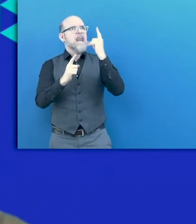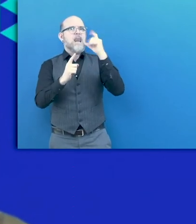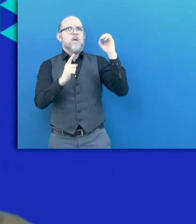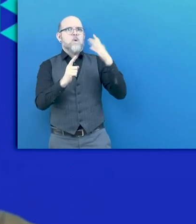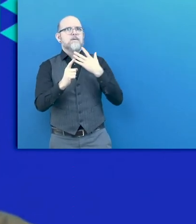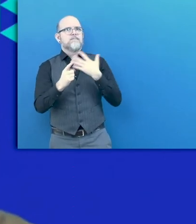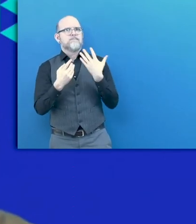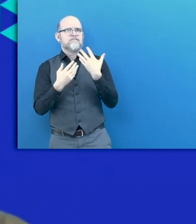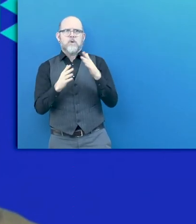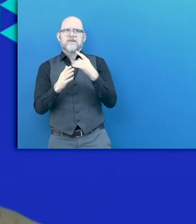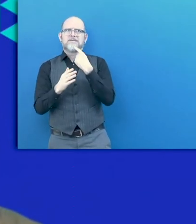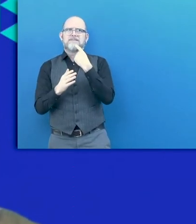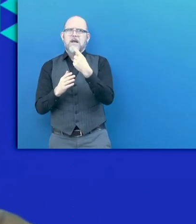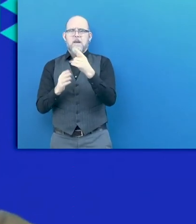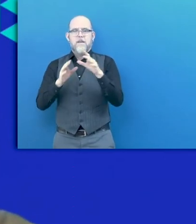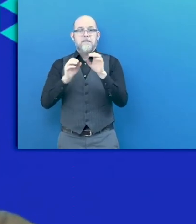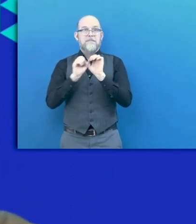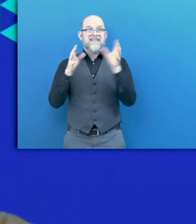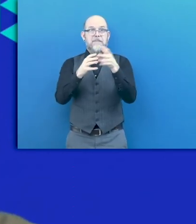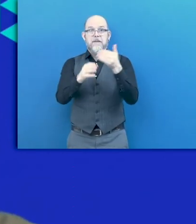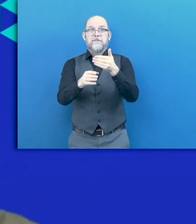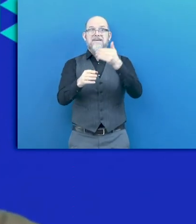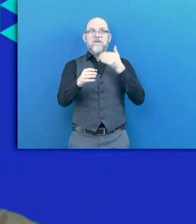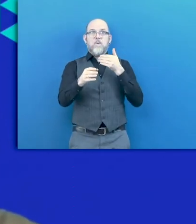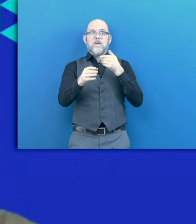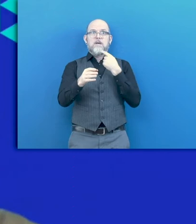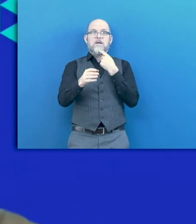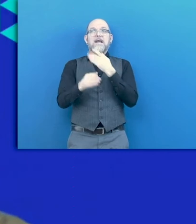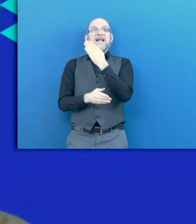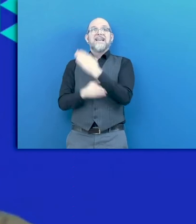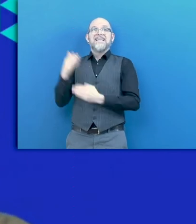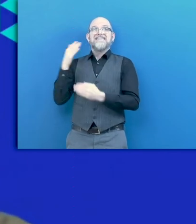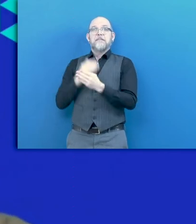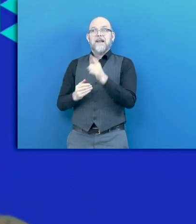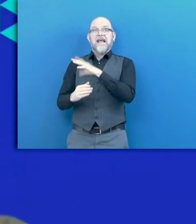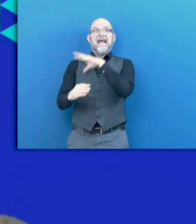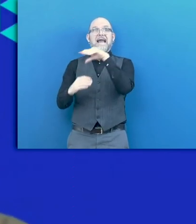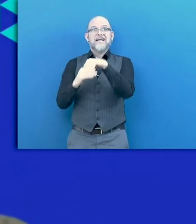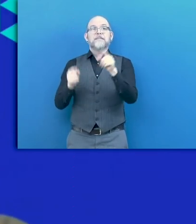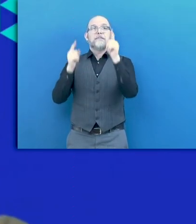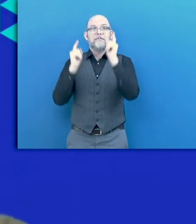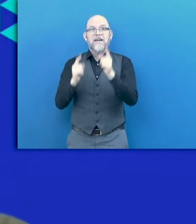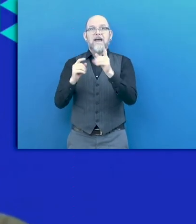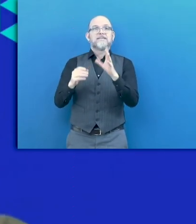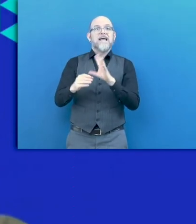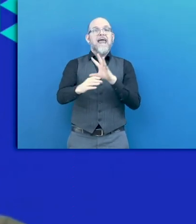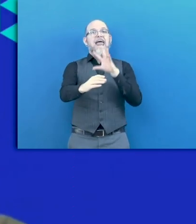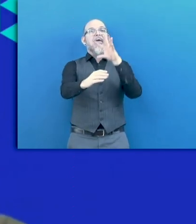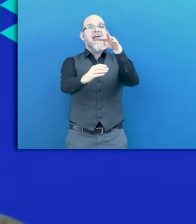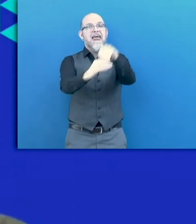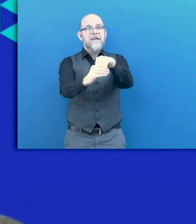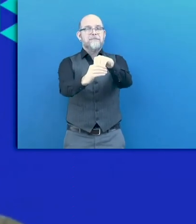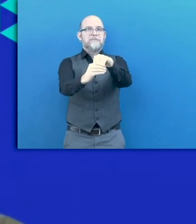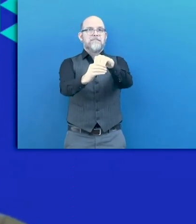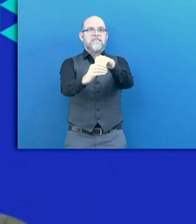a relevant and important message, that disability inclusion needs to be part and parcel of the mainstream response